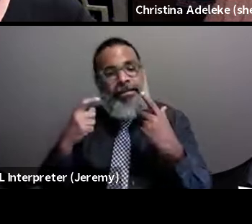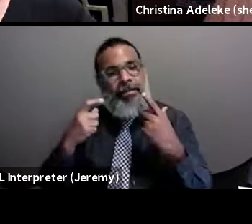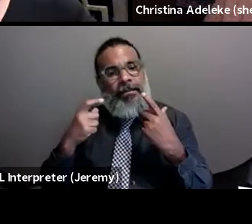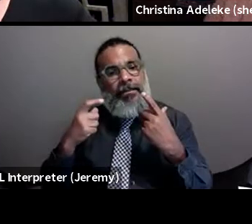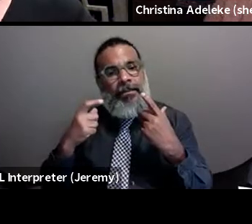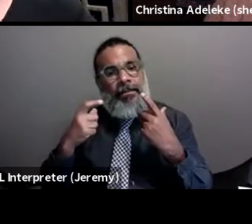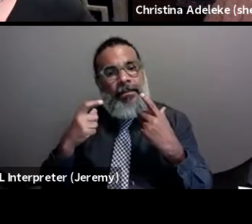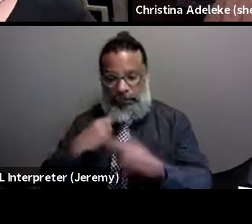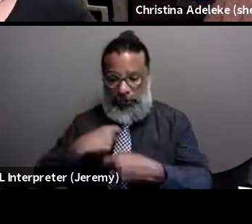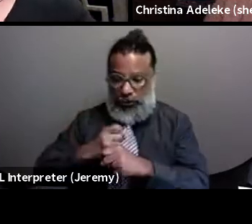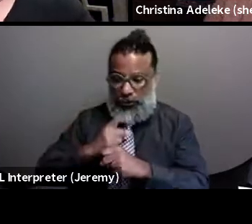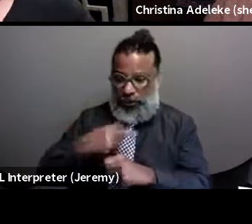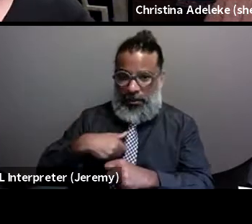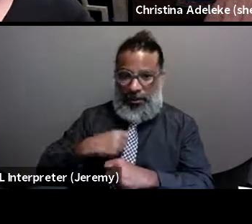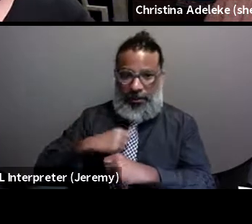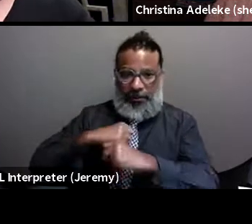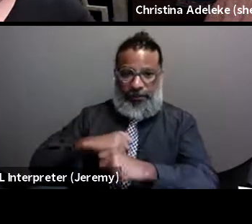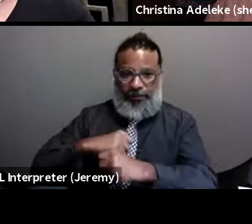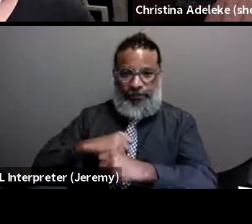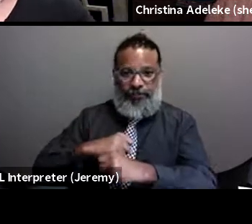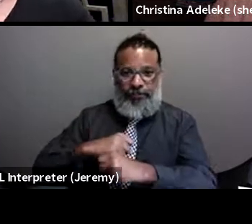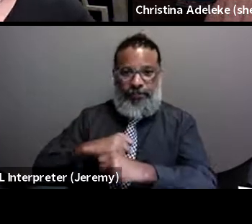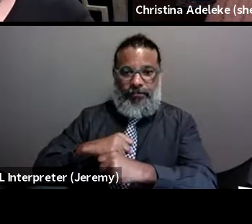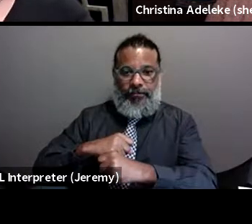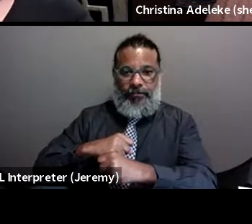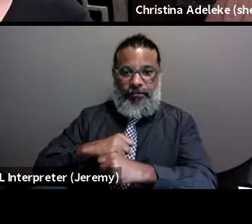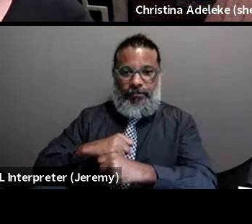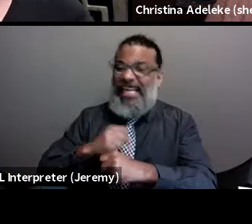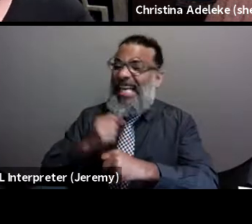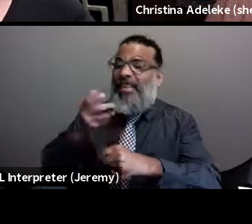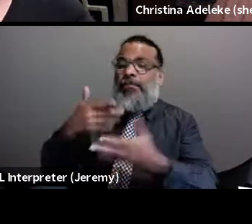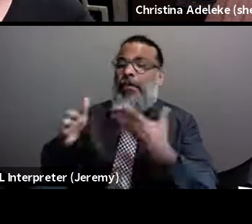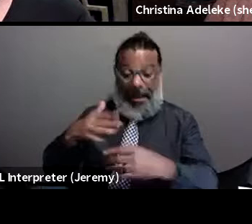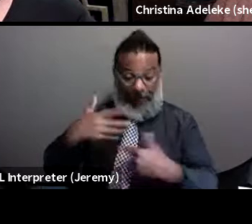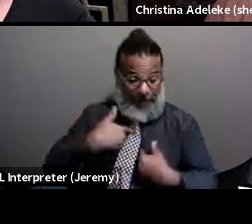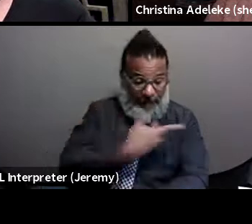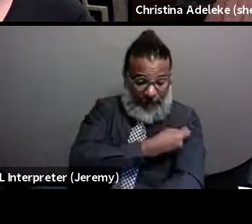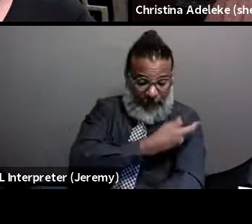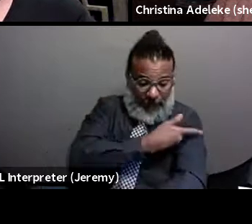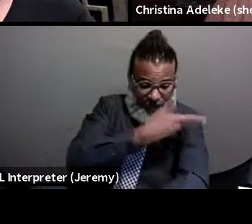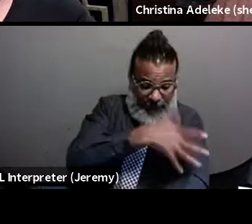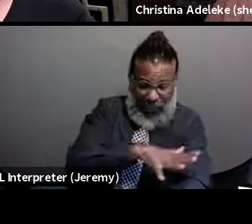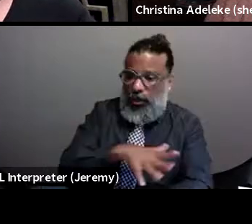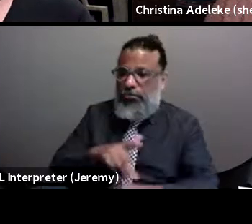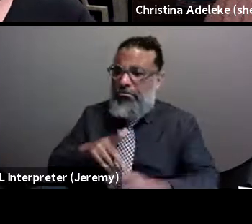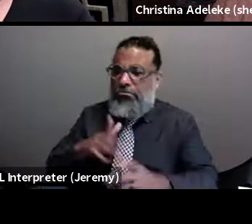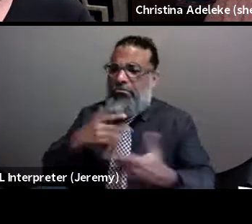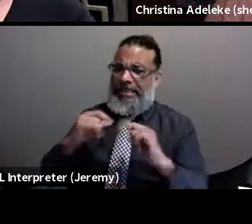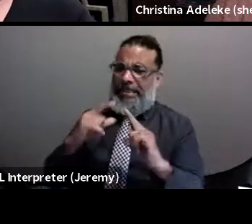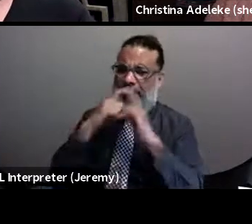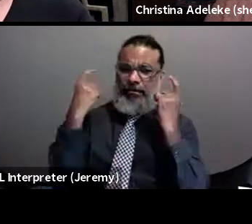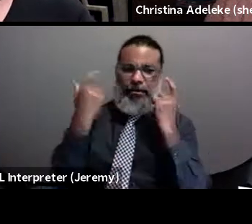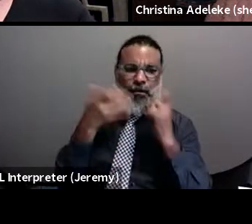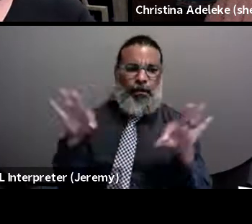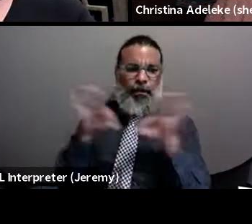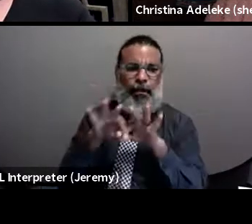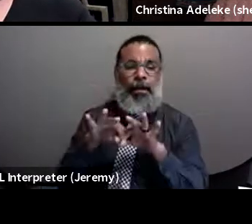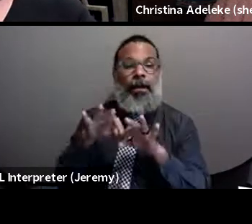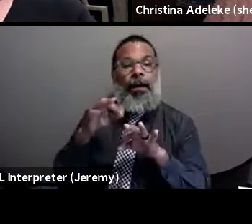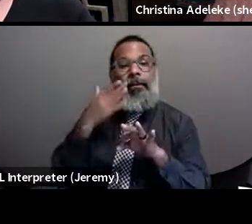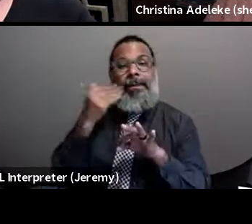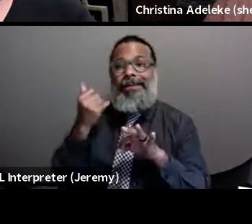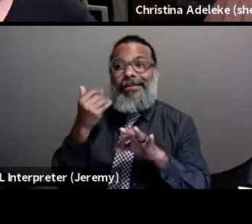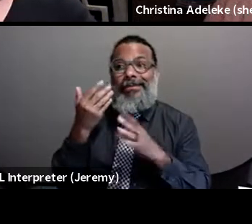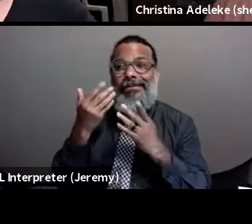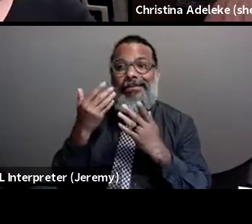sure that we protect even for the infection, even if we're vaccinated, you know, that, that we do that, because, you know, we